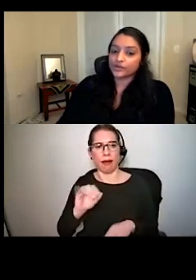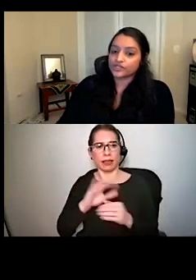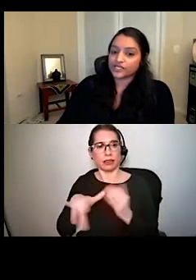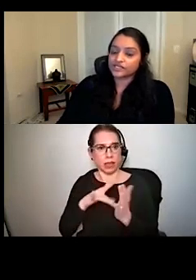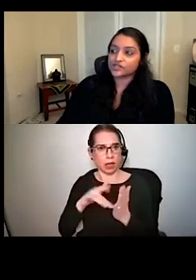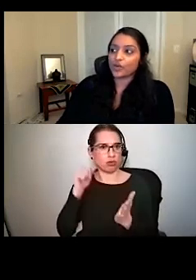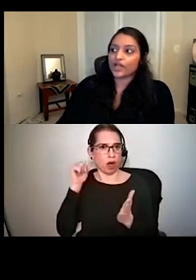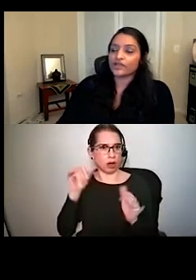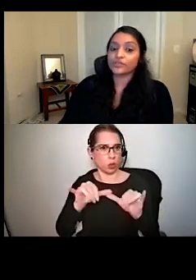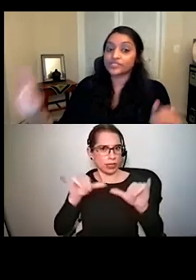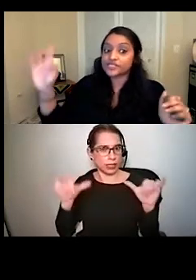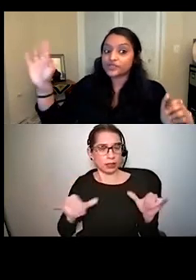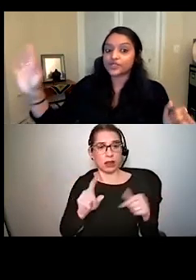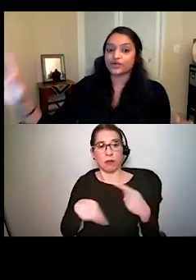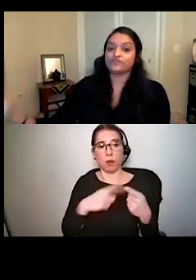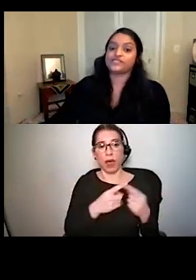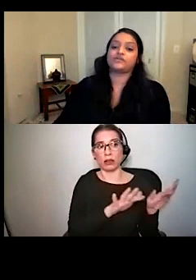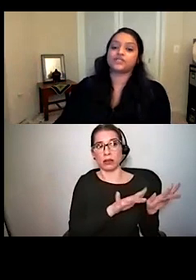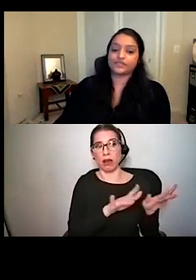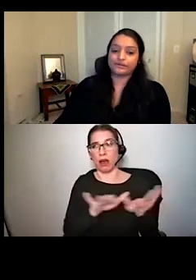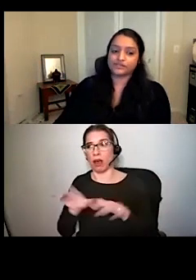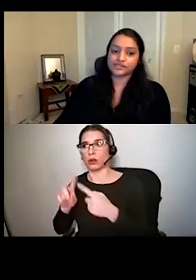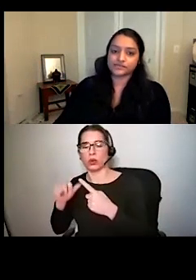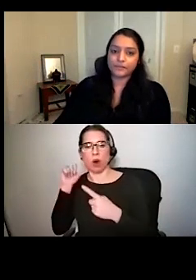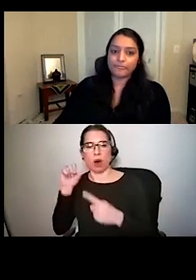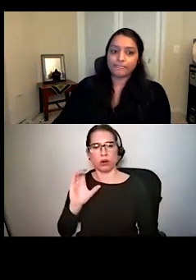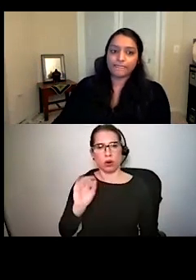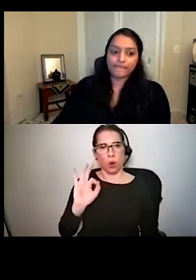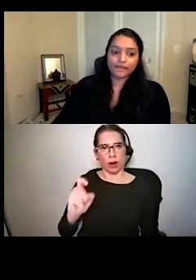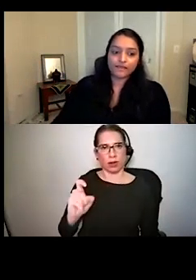auditory cortex where the perception of sound occurs.